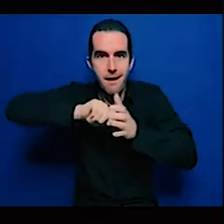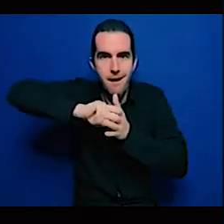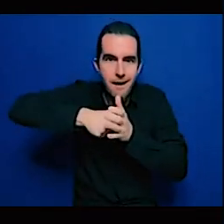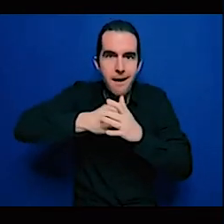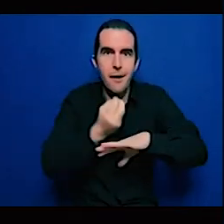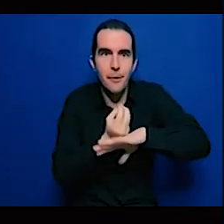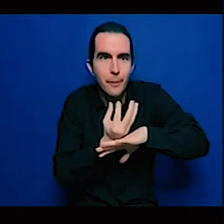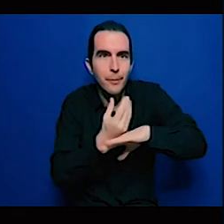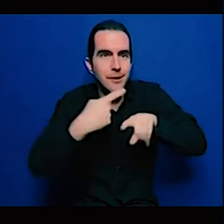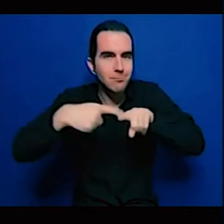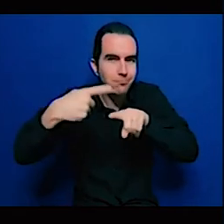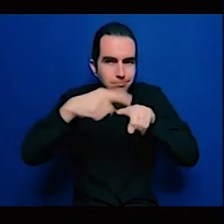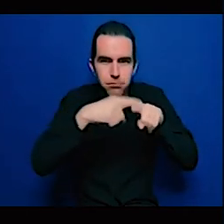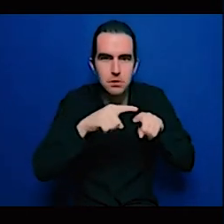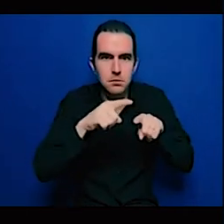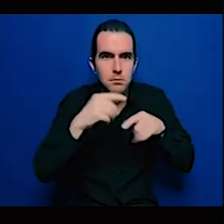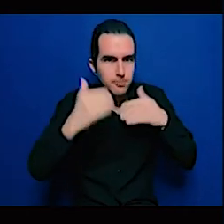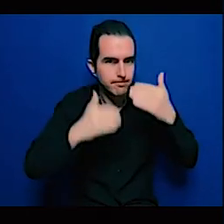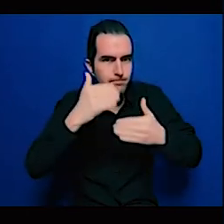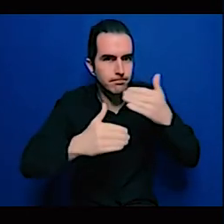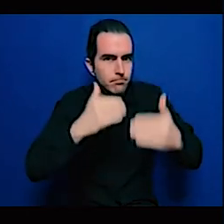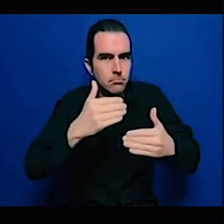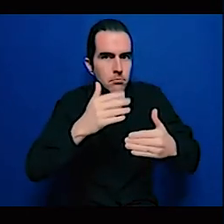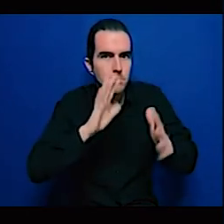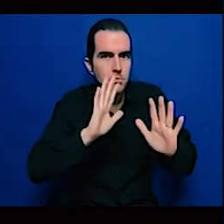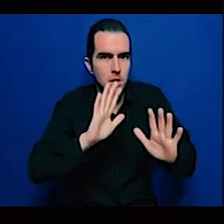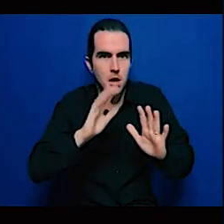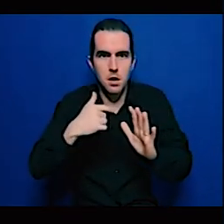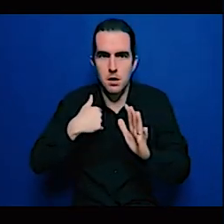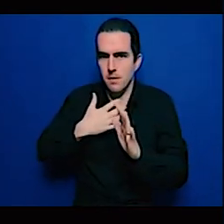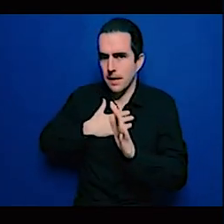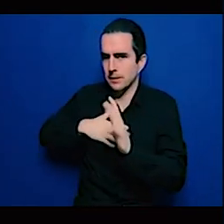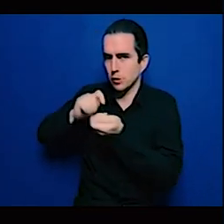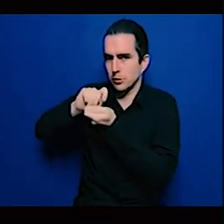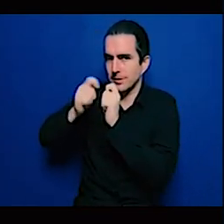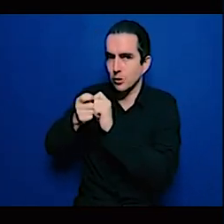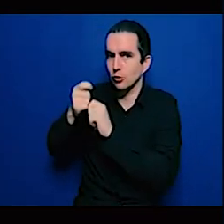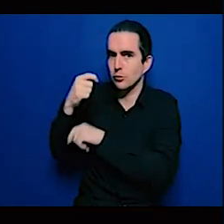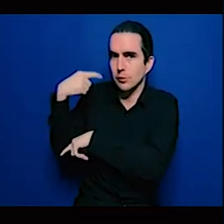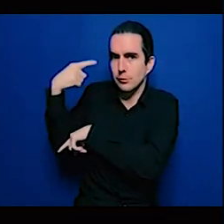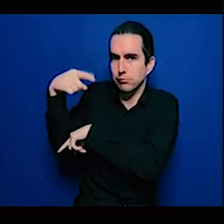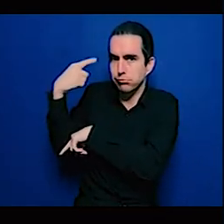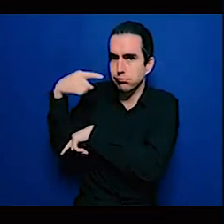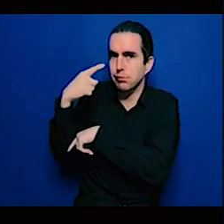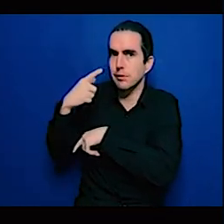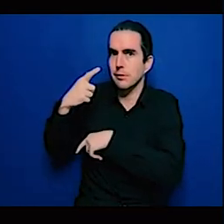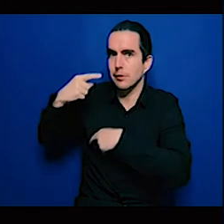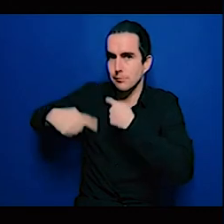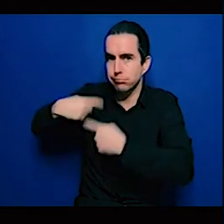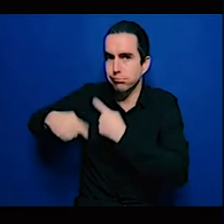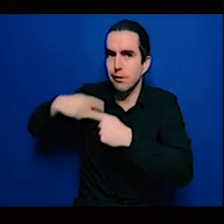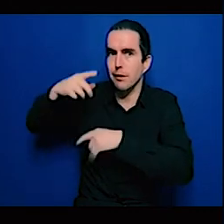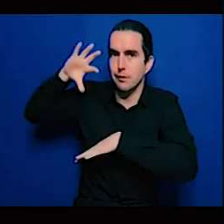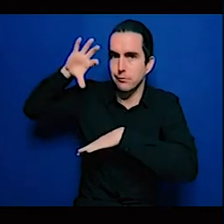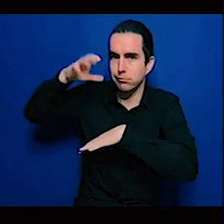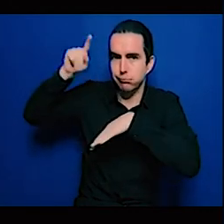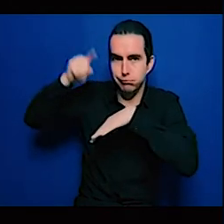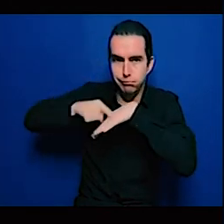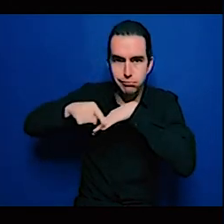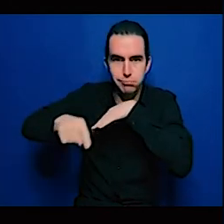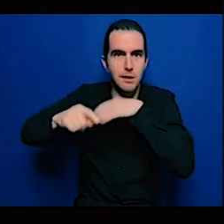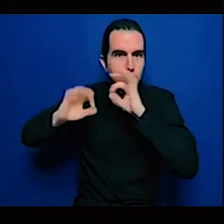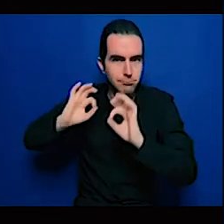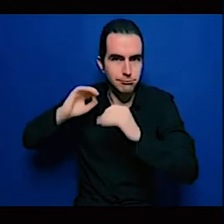example which has put in place a tax reduction mechanism for enterprises that fund